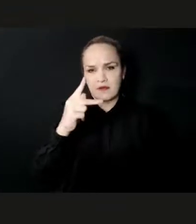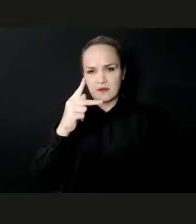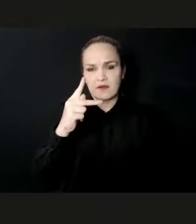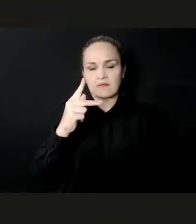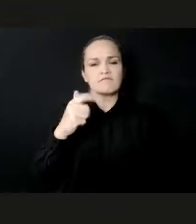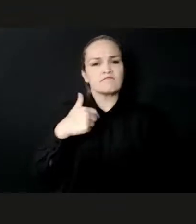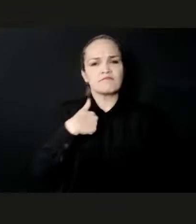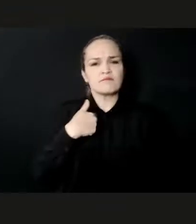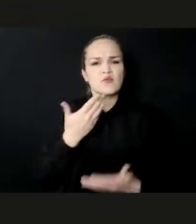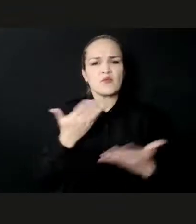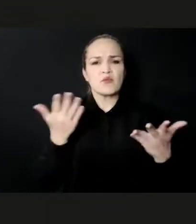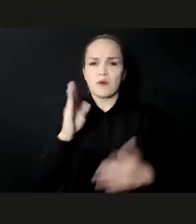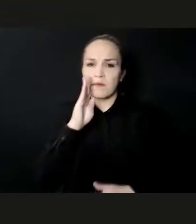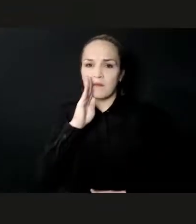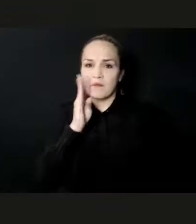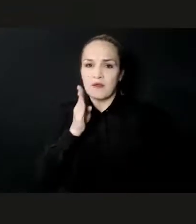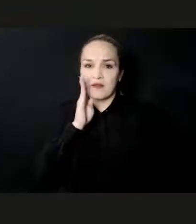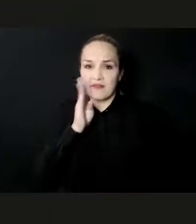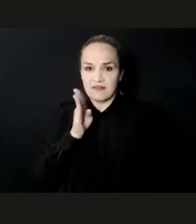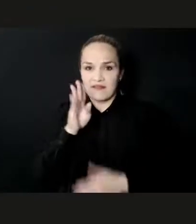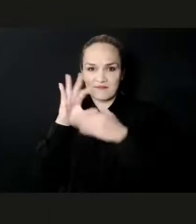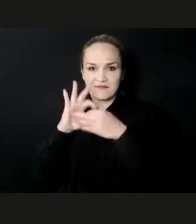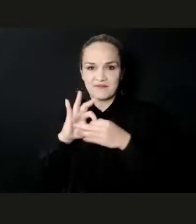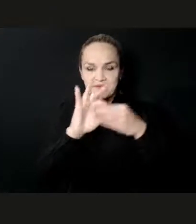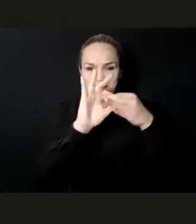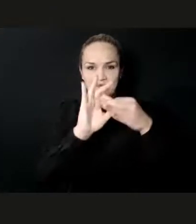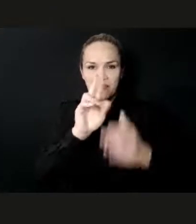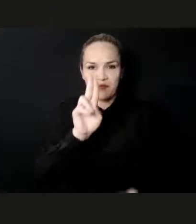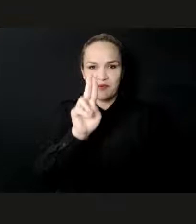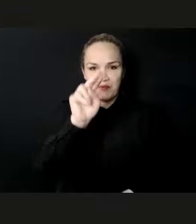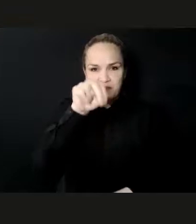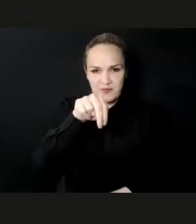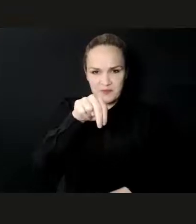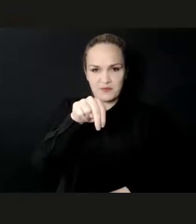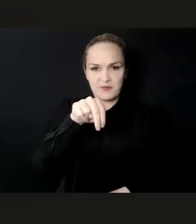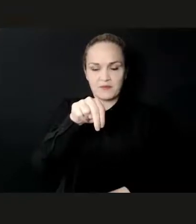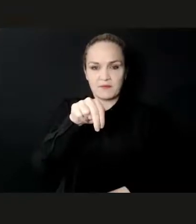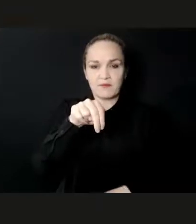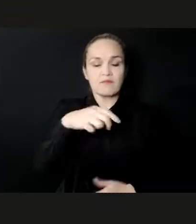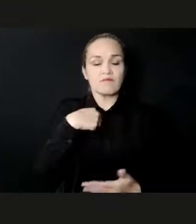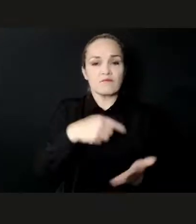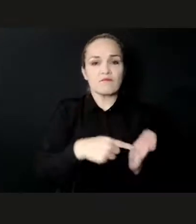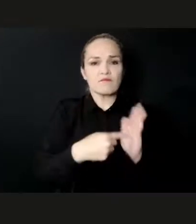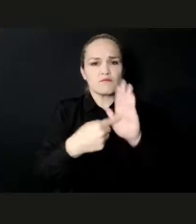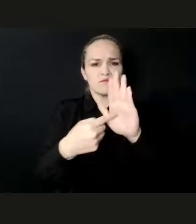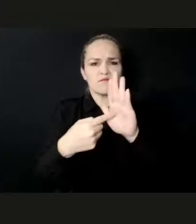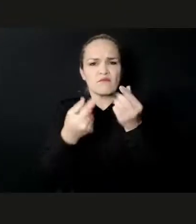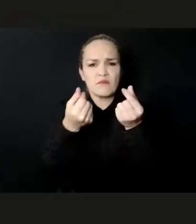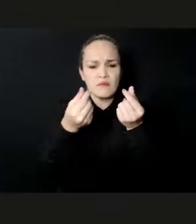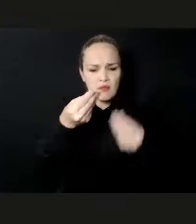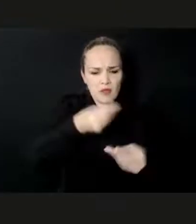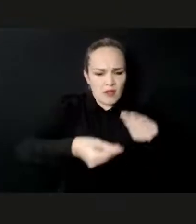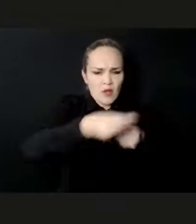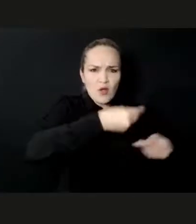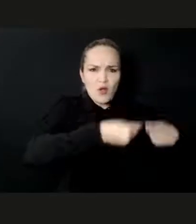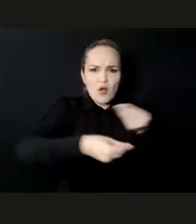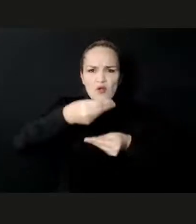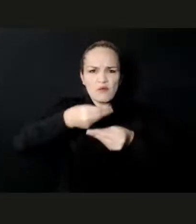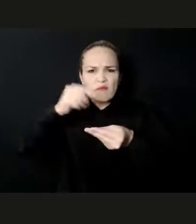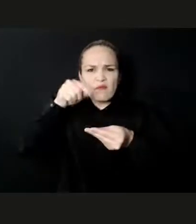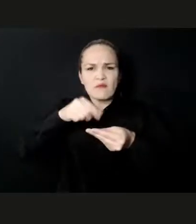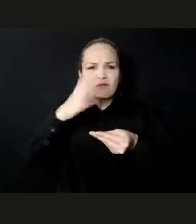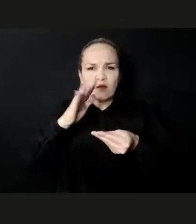the UN, recognize that creative economy is the most rapidly growing sector of the world economy.